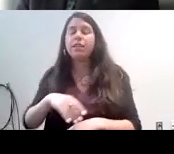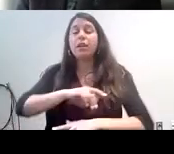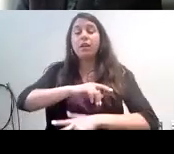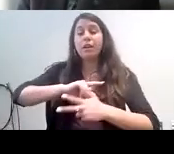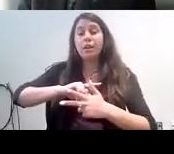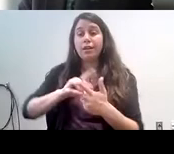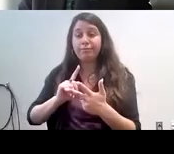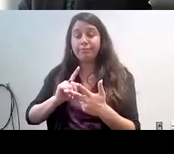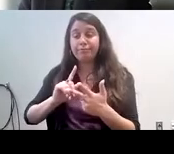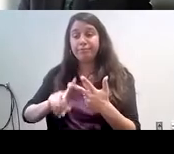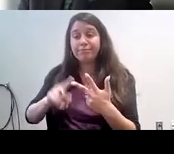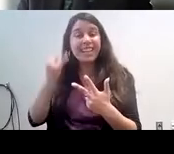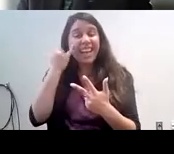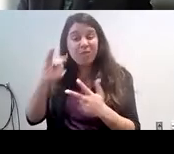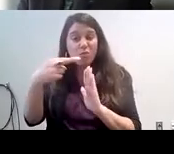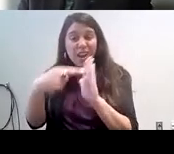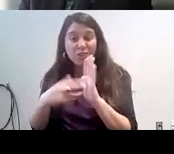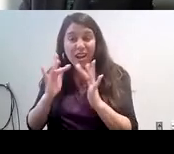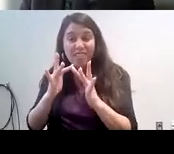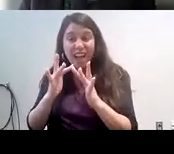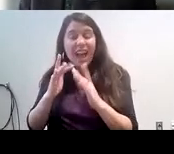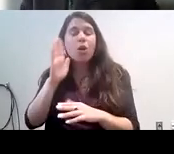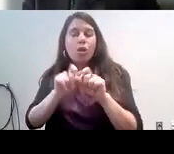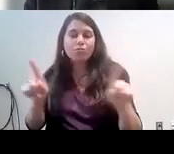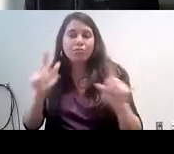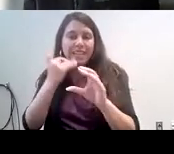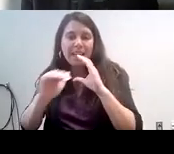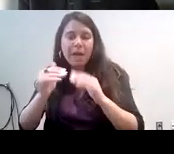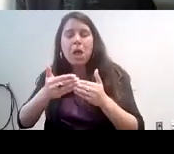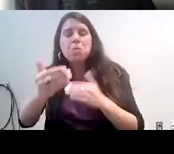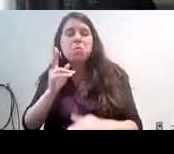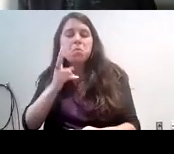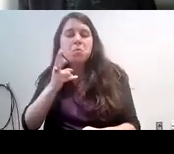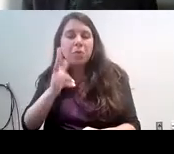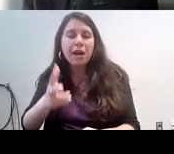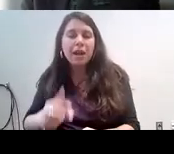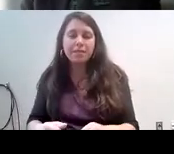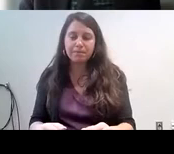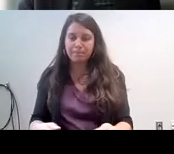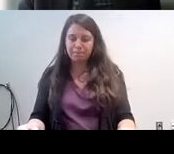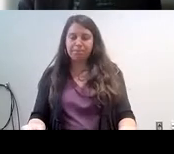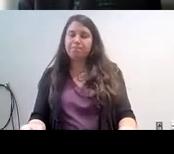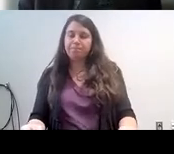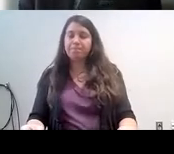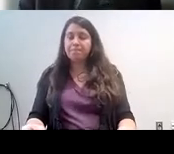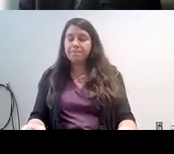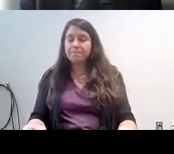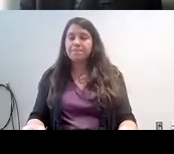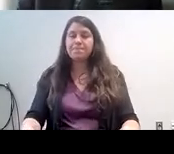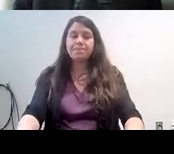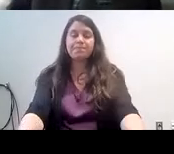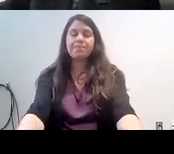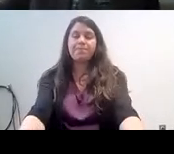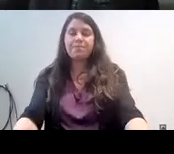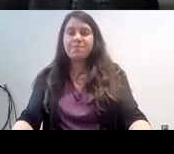those who registered online, there will be an email sent out with the link to the